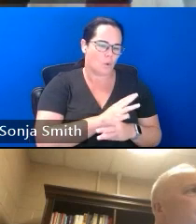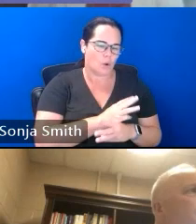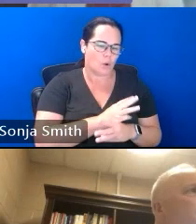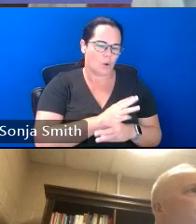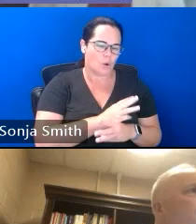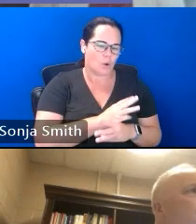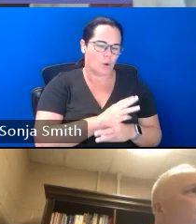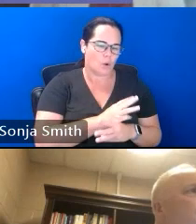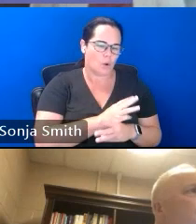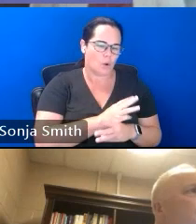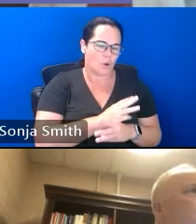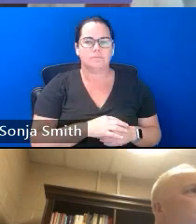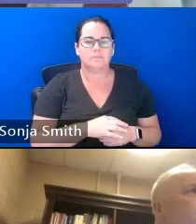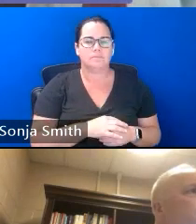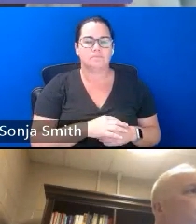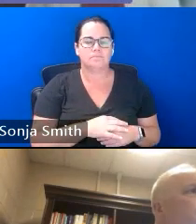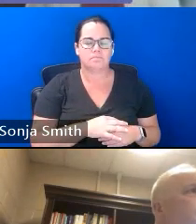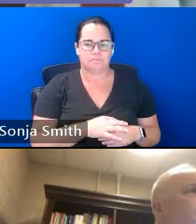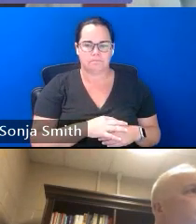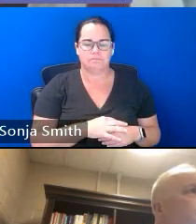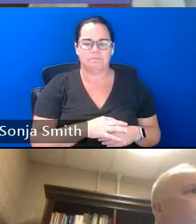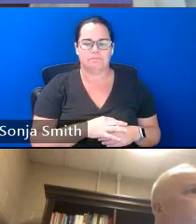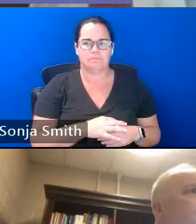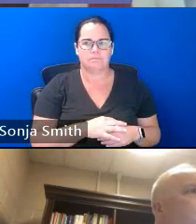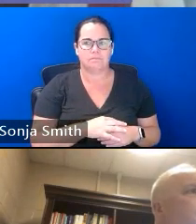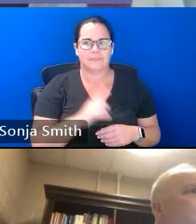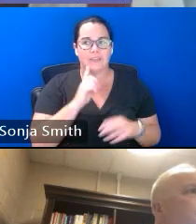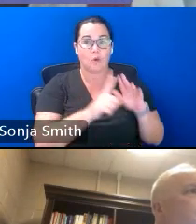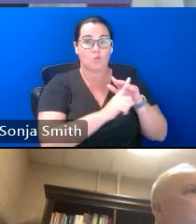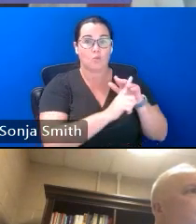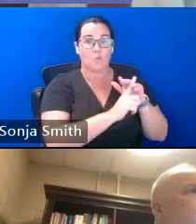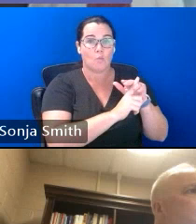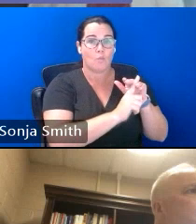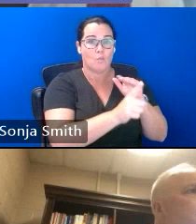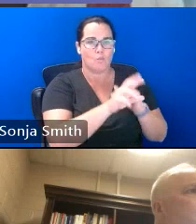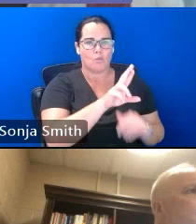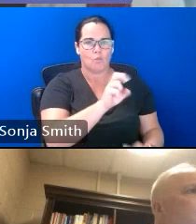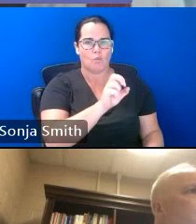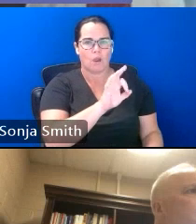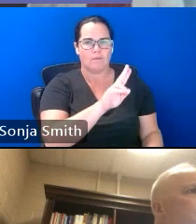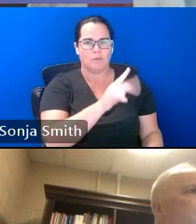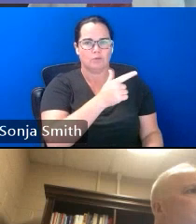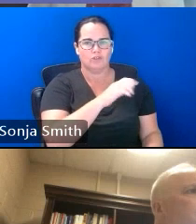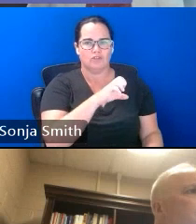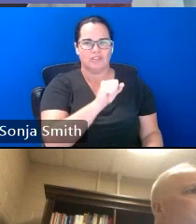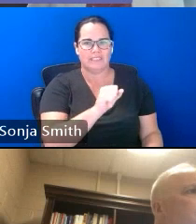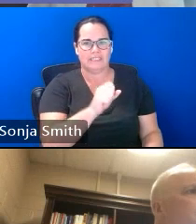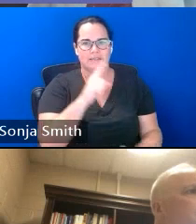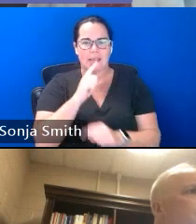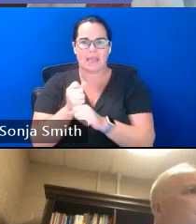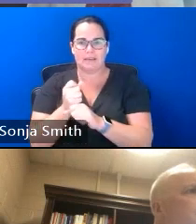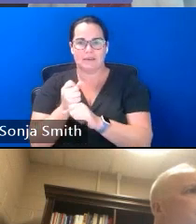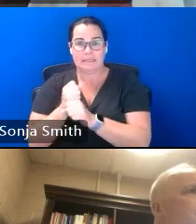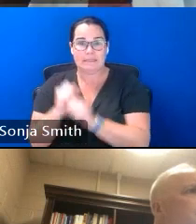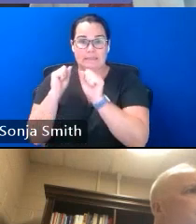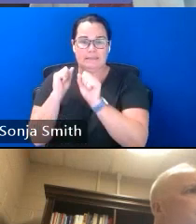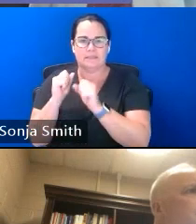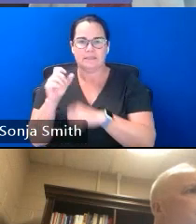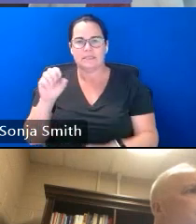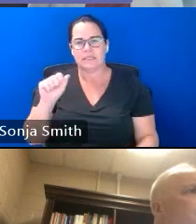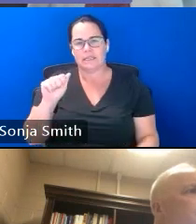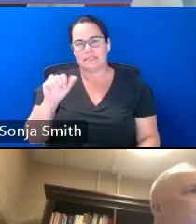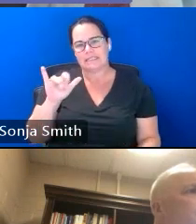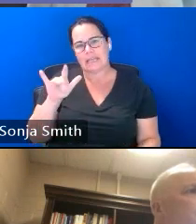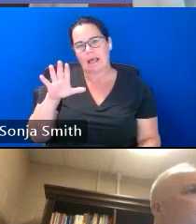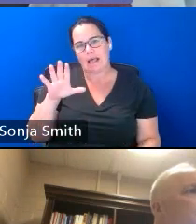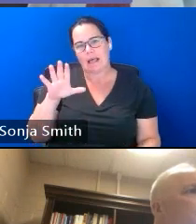the words refugees and asylees used interchangeably and again there is a difference and i